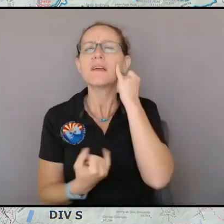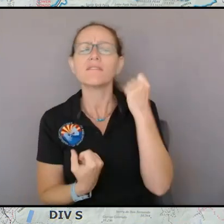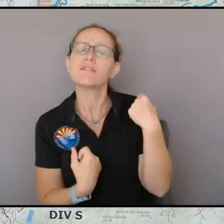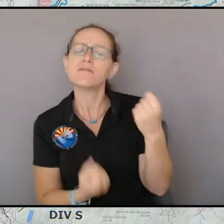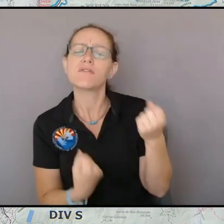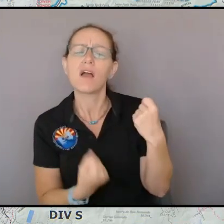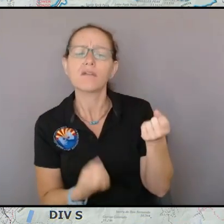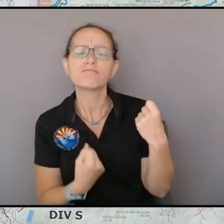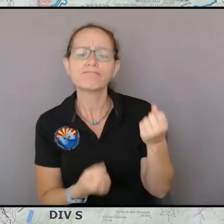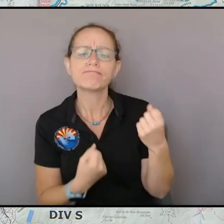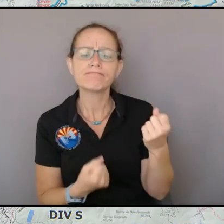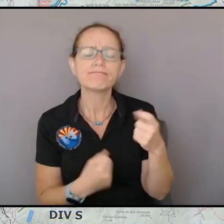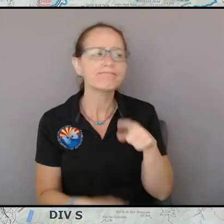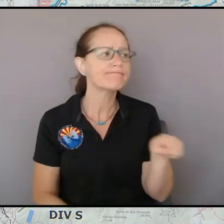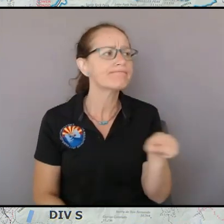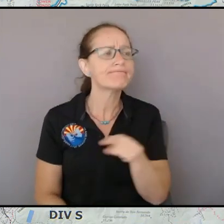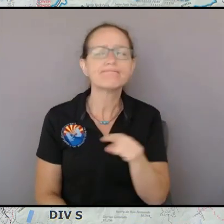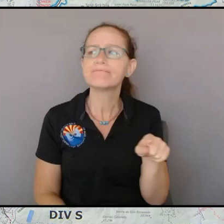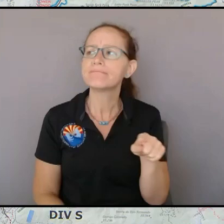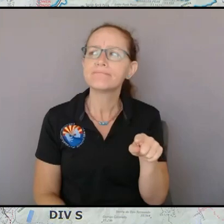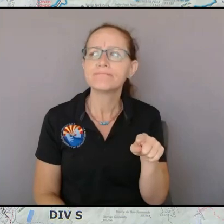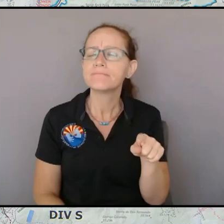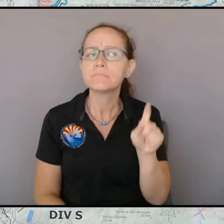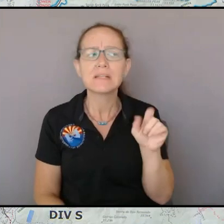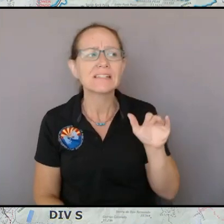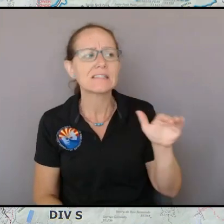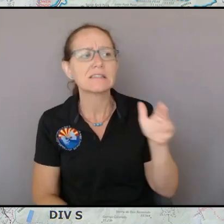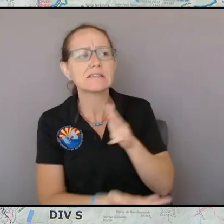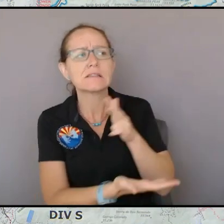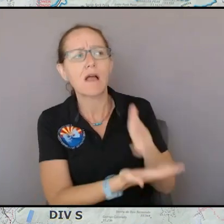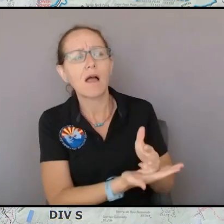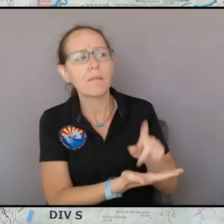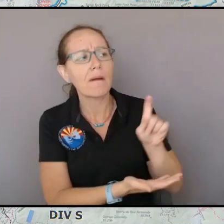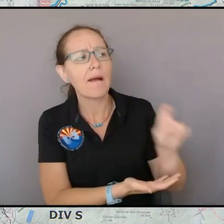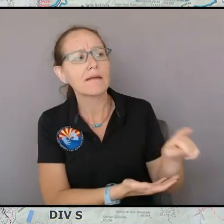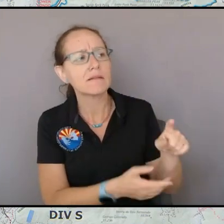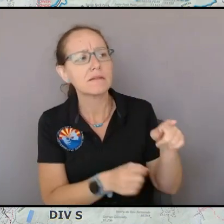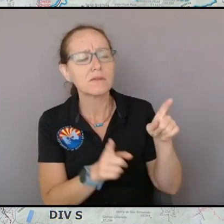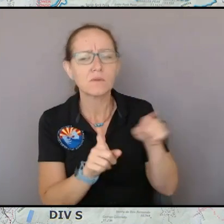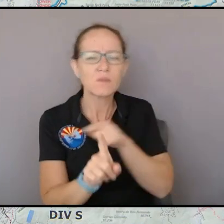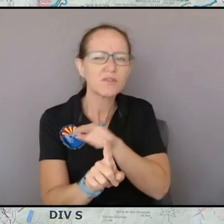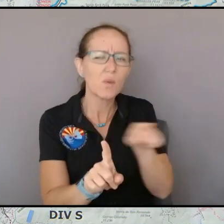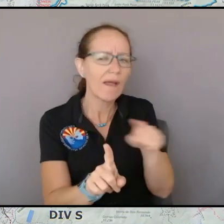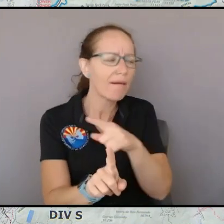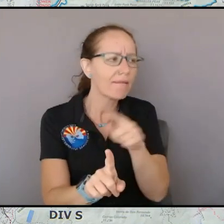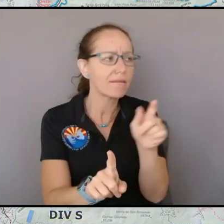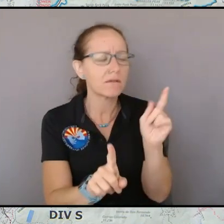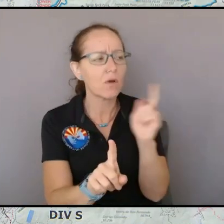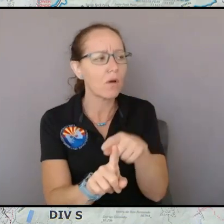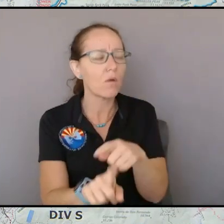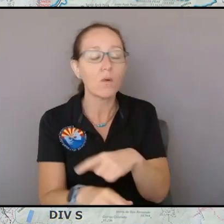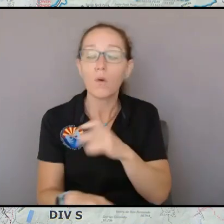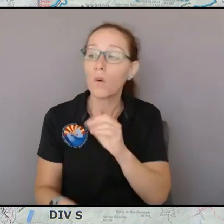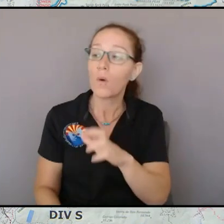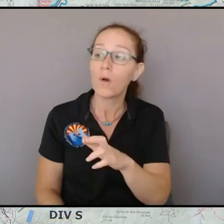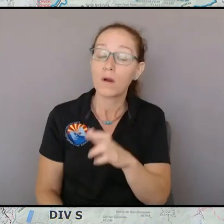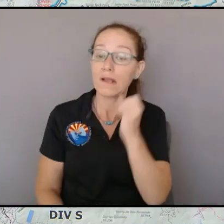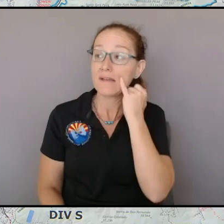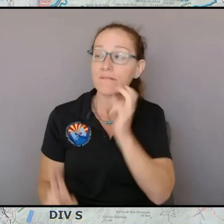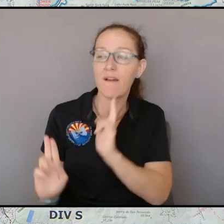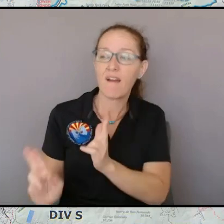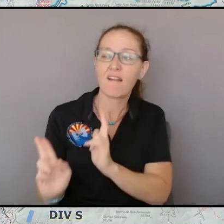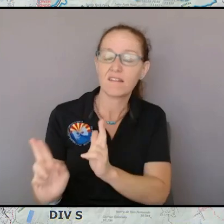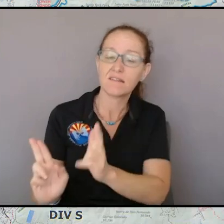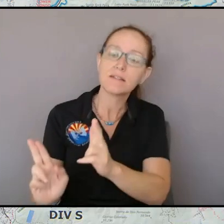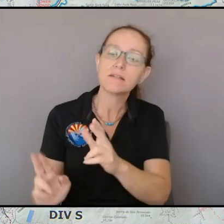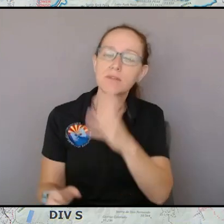in woods you should check your woods you should check your GPS your compass when you're hunting yeah now I'm probably right we need to avoid that just